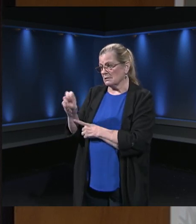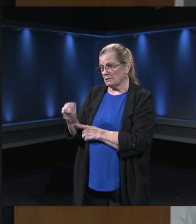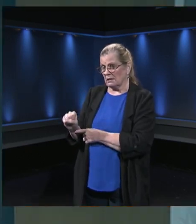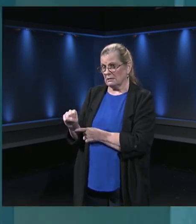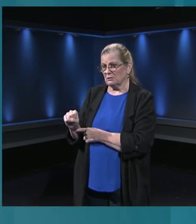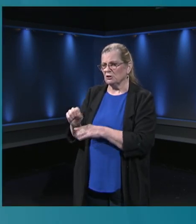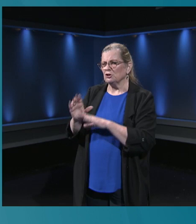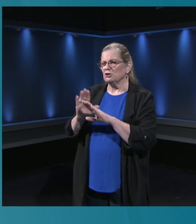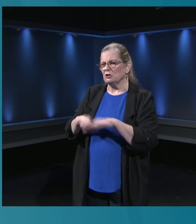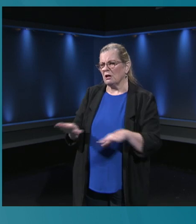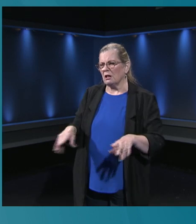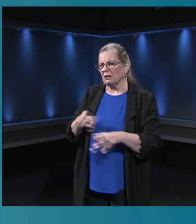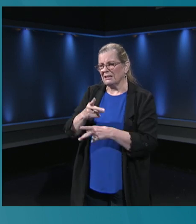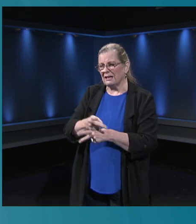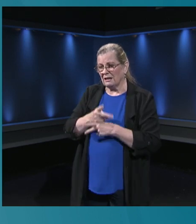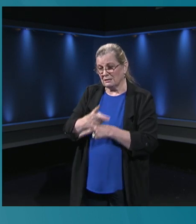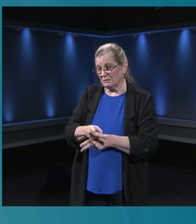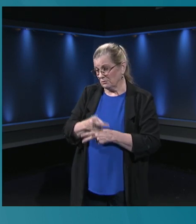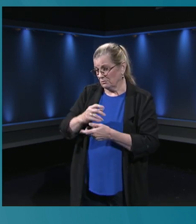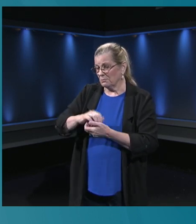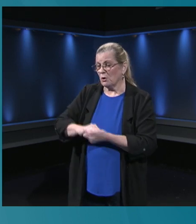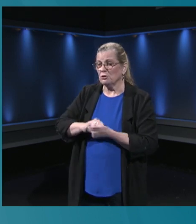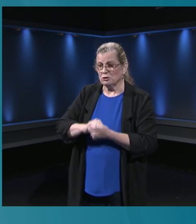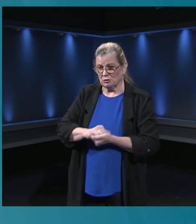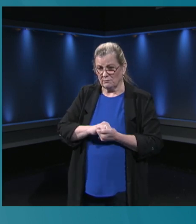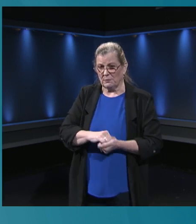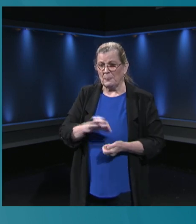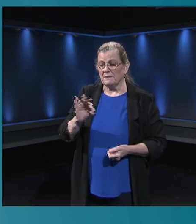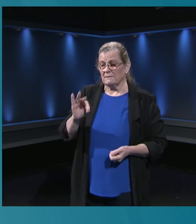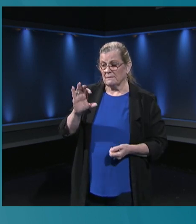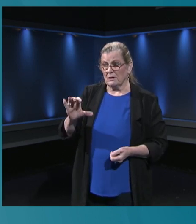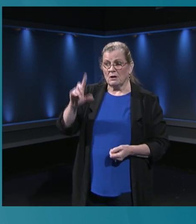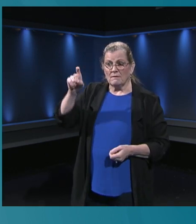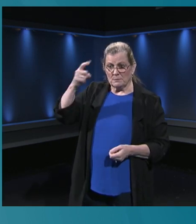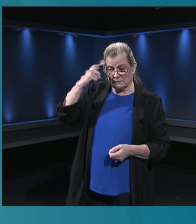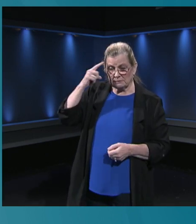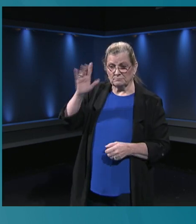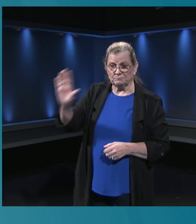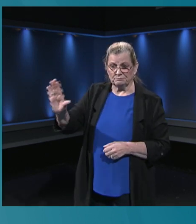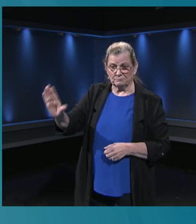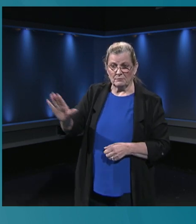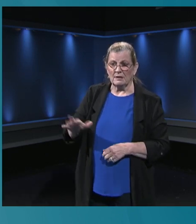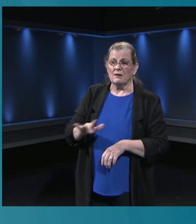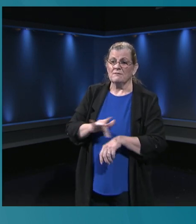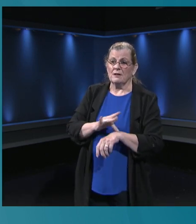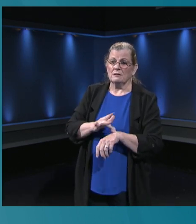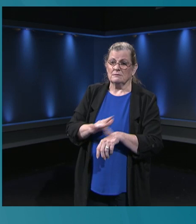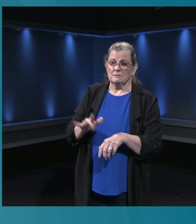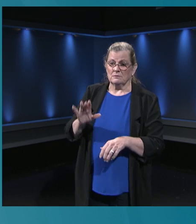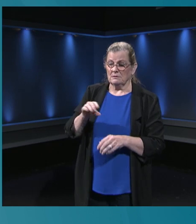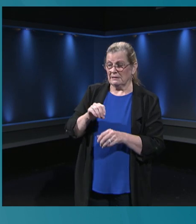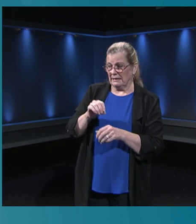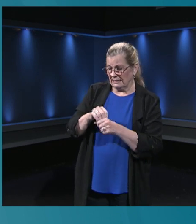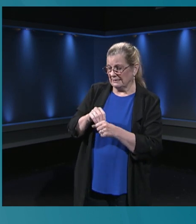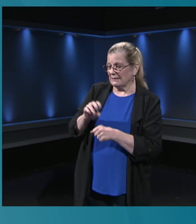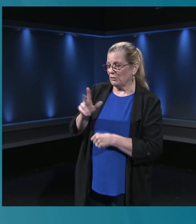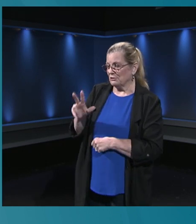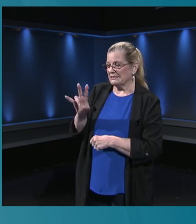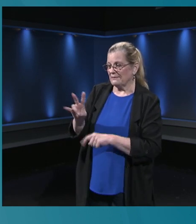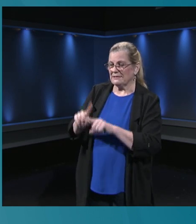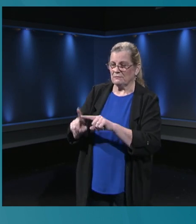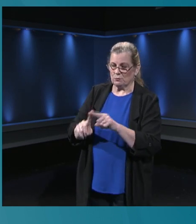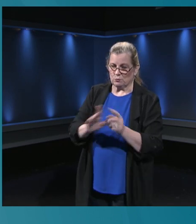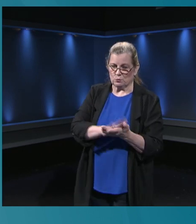program with Fairfax County Government supporting return to school. It is in 37 schools. Fantastic. Each of those schools have about 60